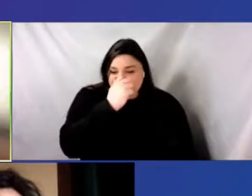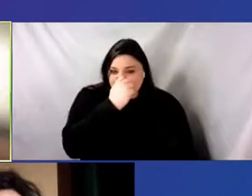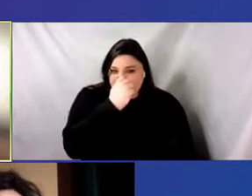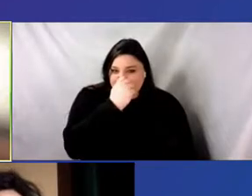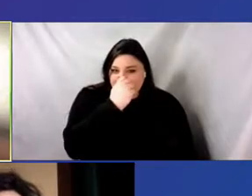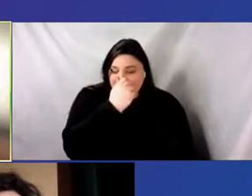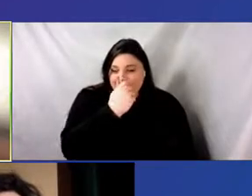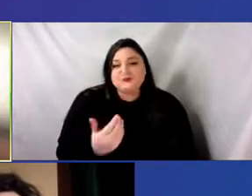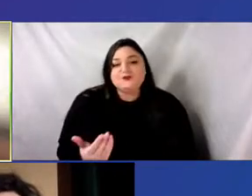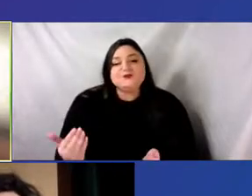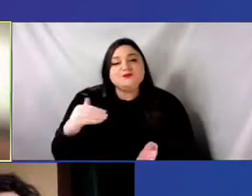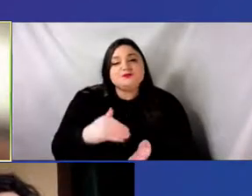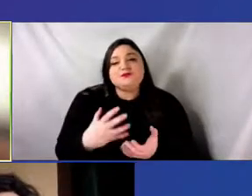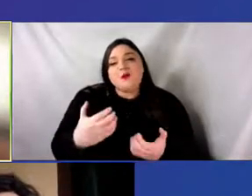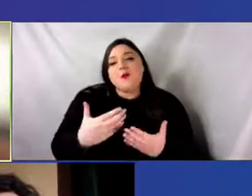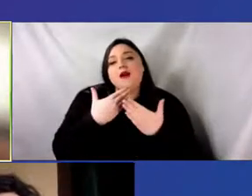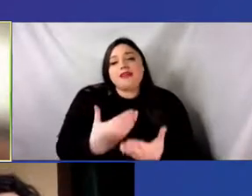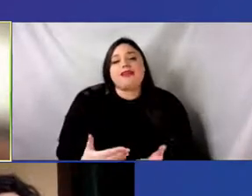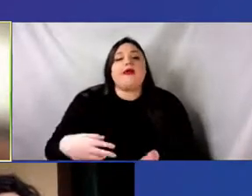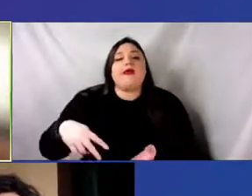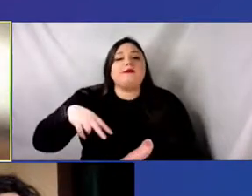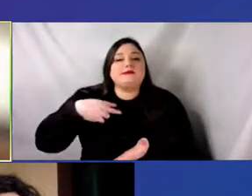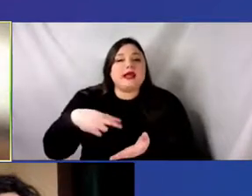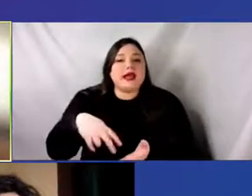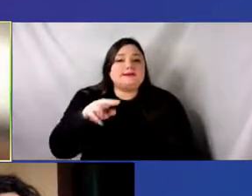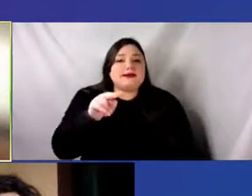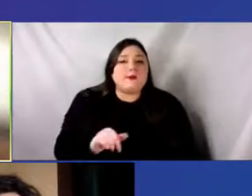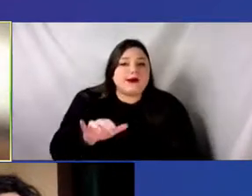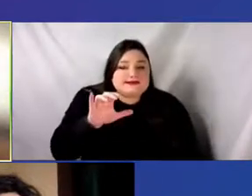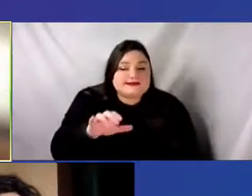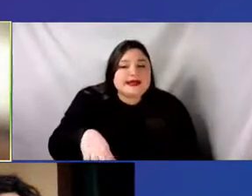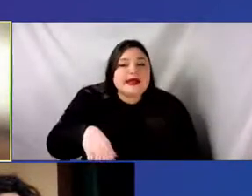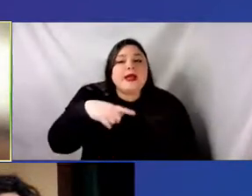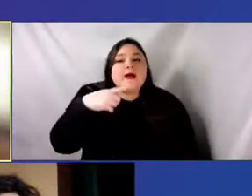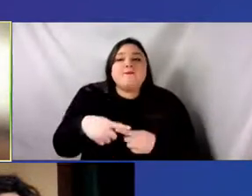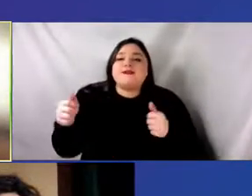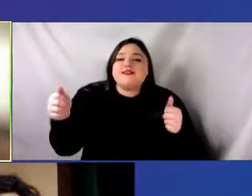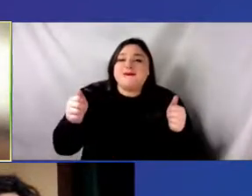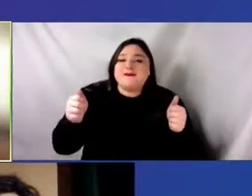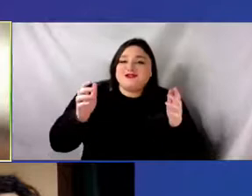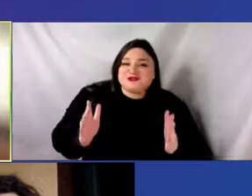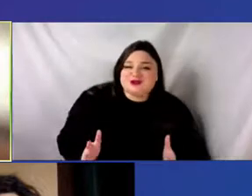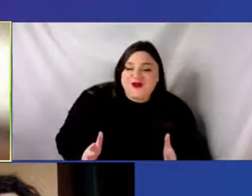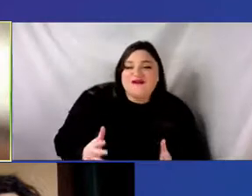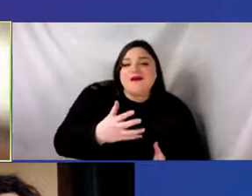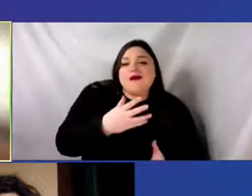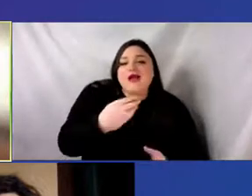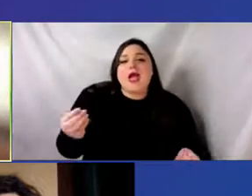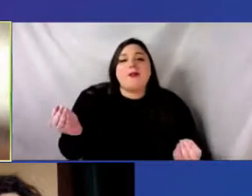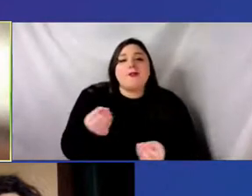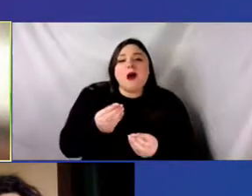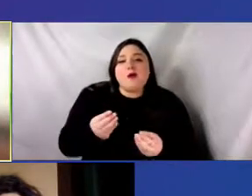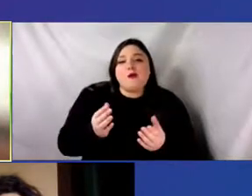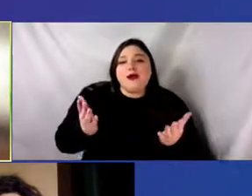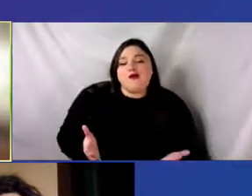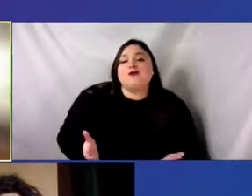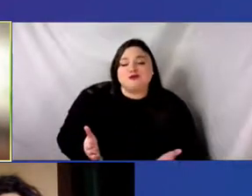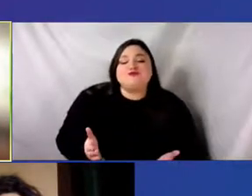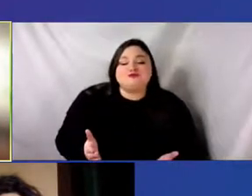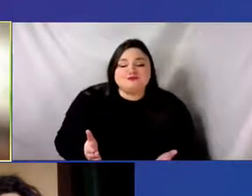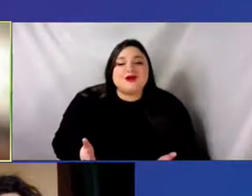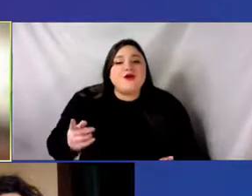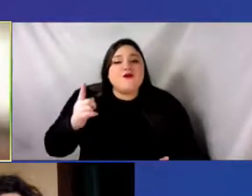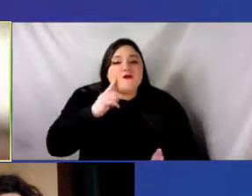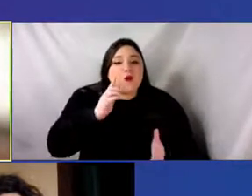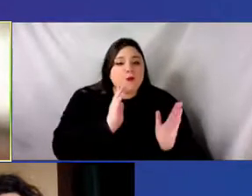again, thank Dance New York City and the administrators and to also thank our moderator for putting this together with the